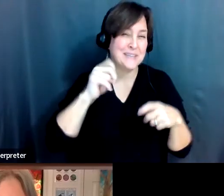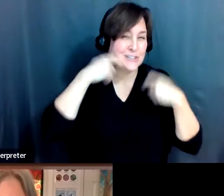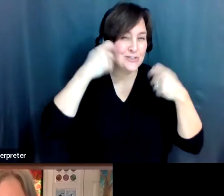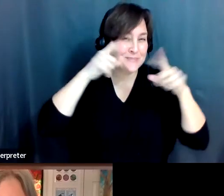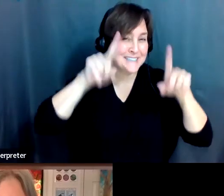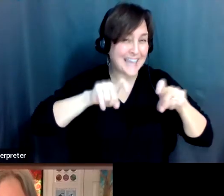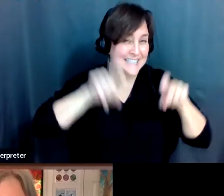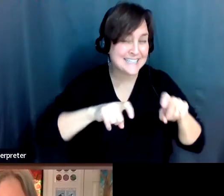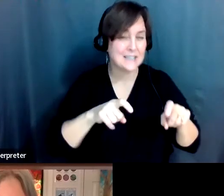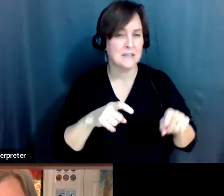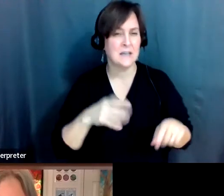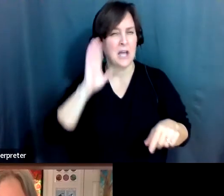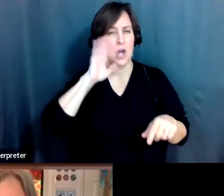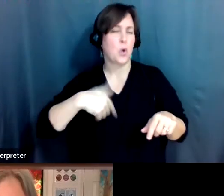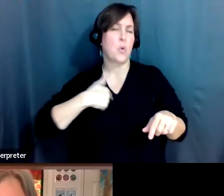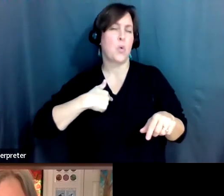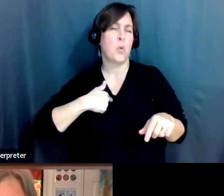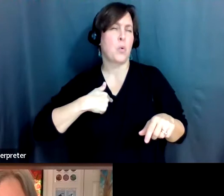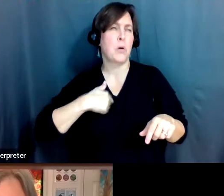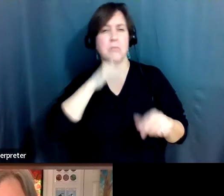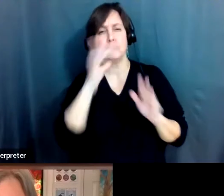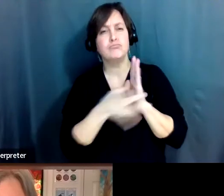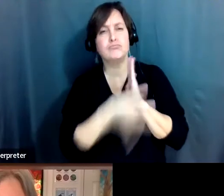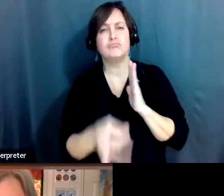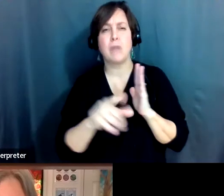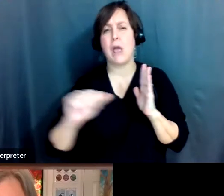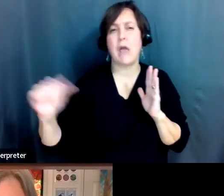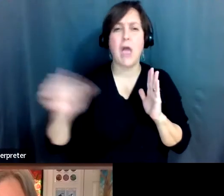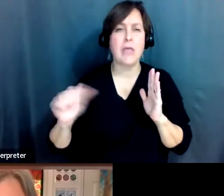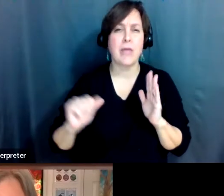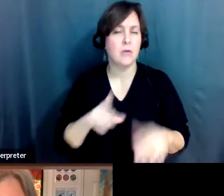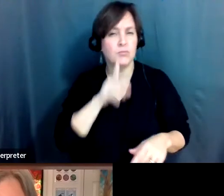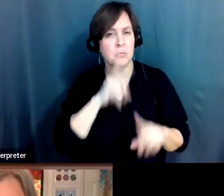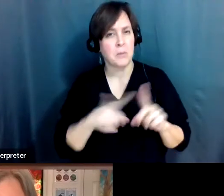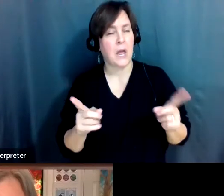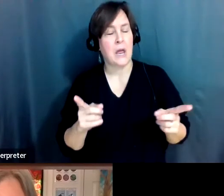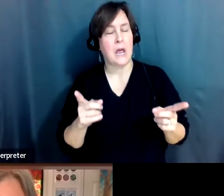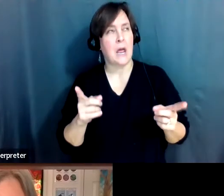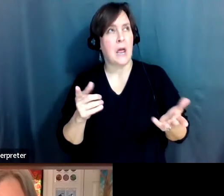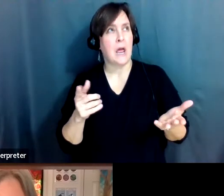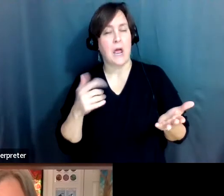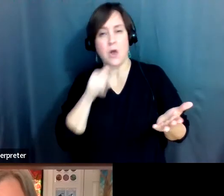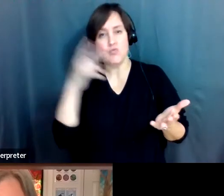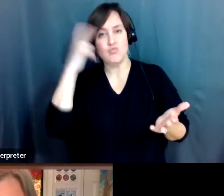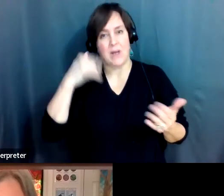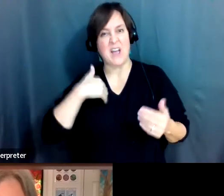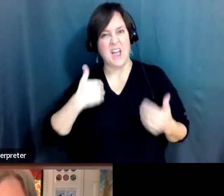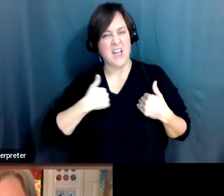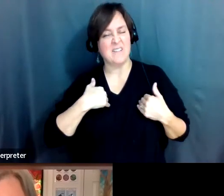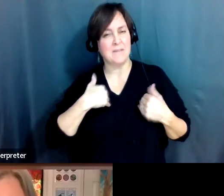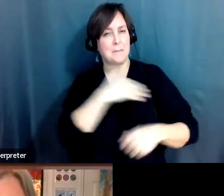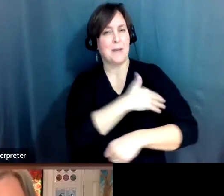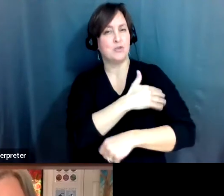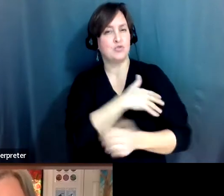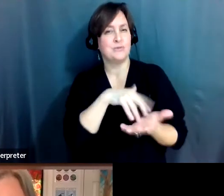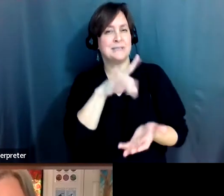I knew I was not good athletic, athletically, but I, you know, I just didn't know I had muscular dystrophy. So one of the things